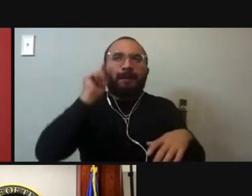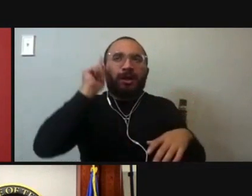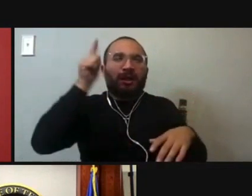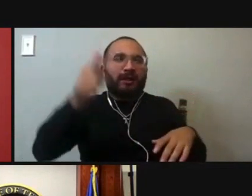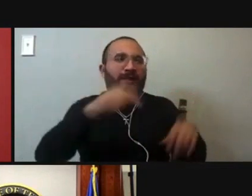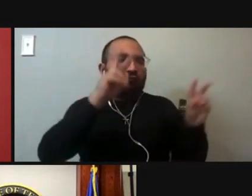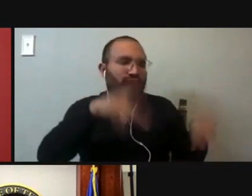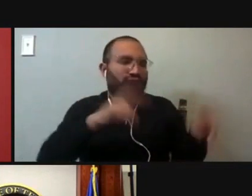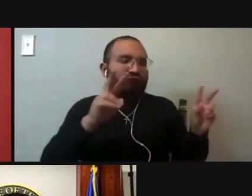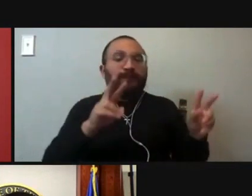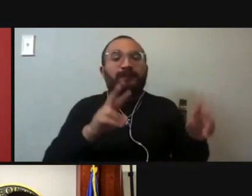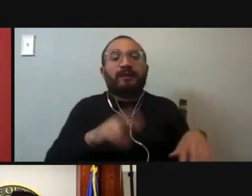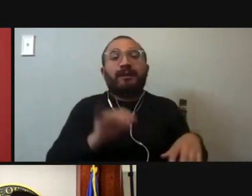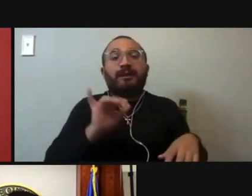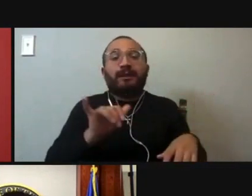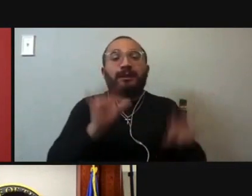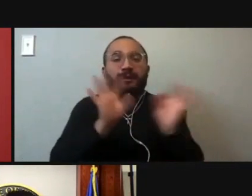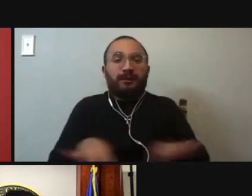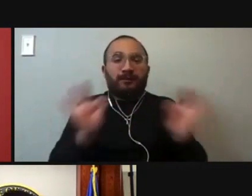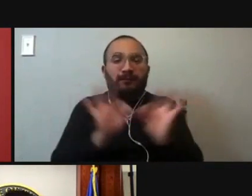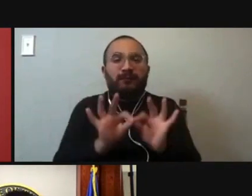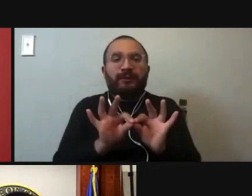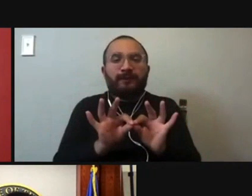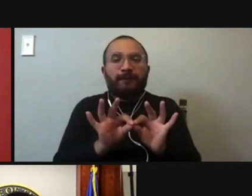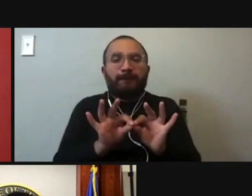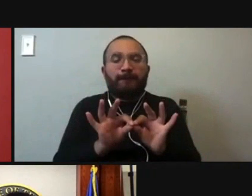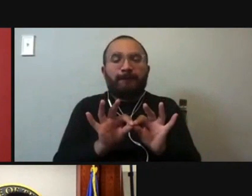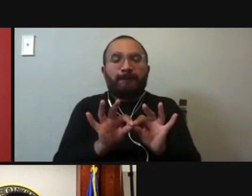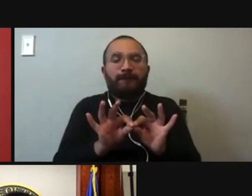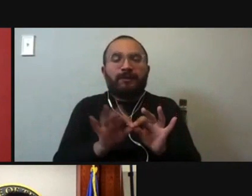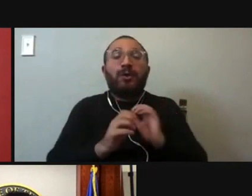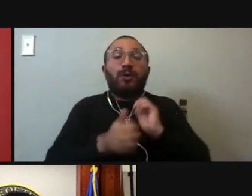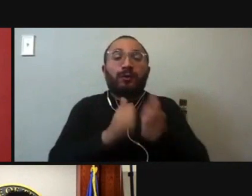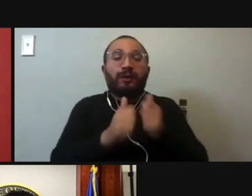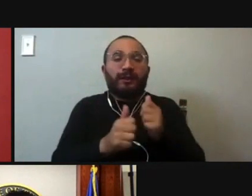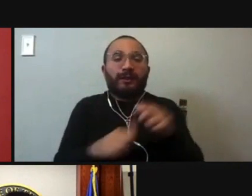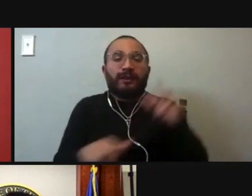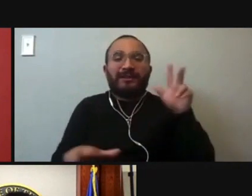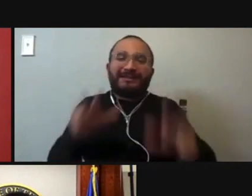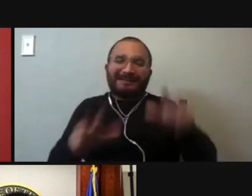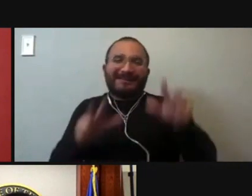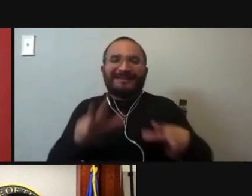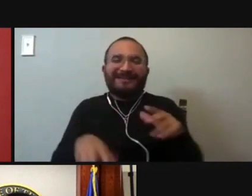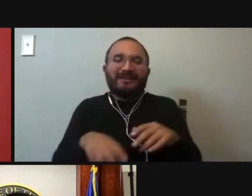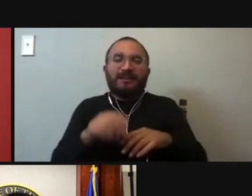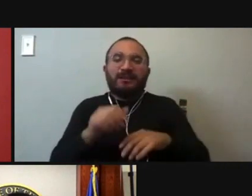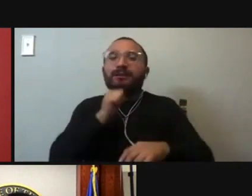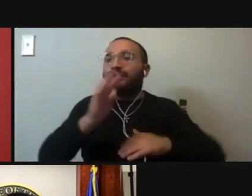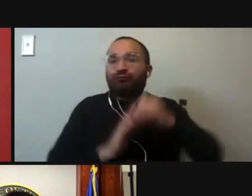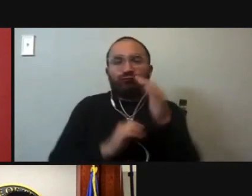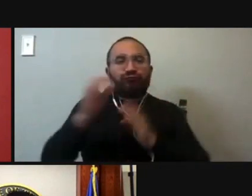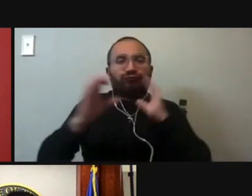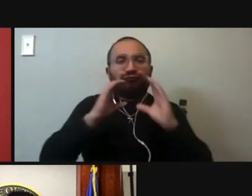difficult to demand on colleagues who, again, are just a little bit uncomfortable of even having these uncomfortable conversations.